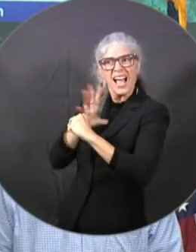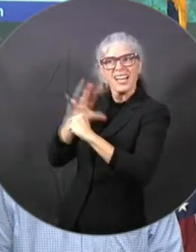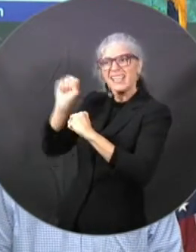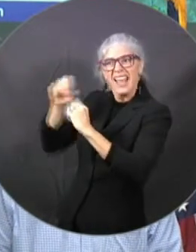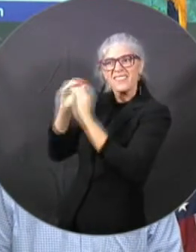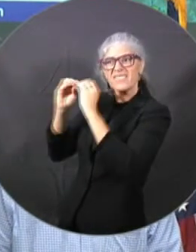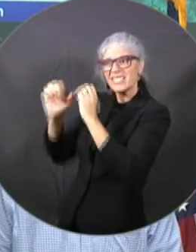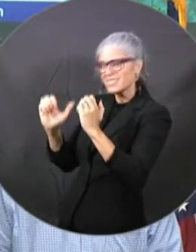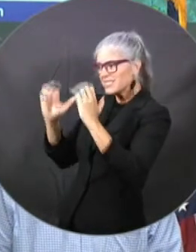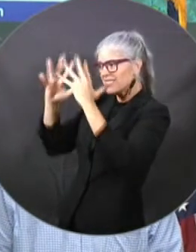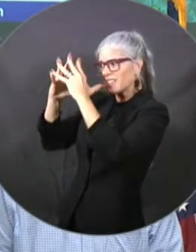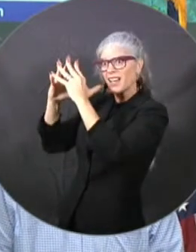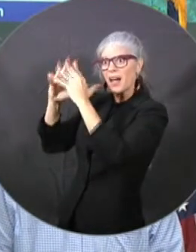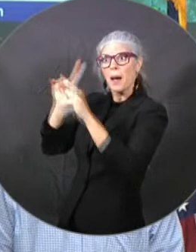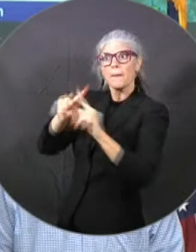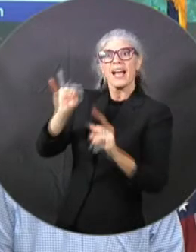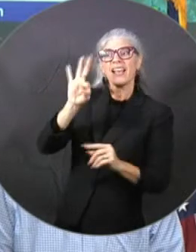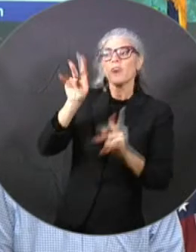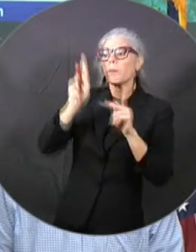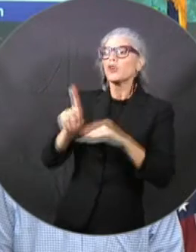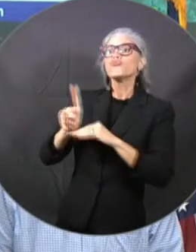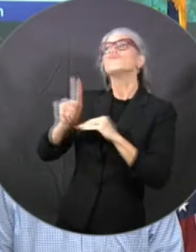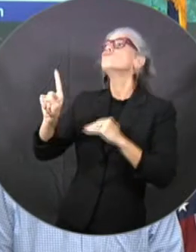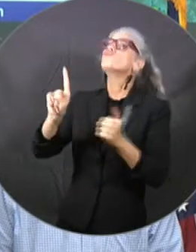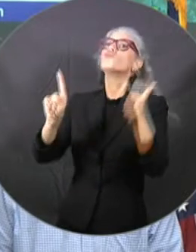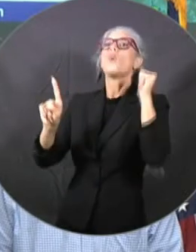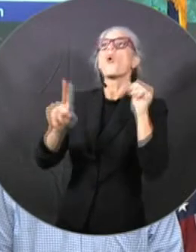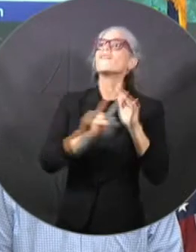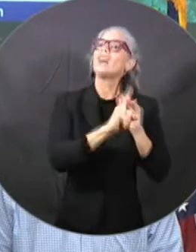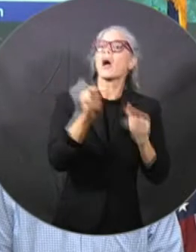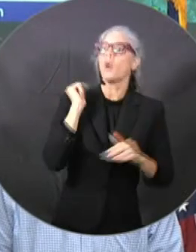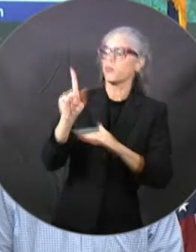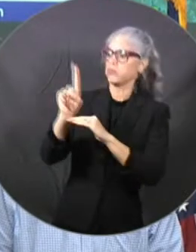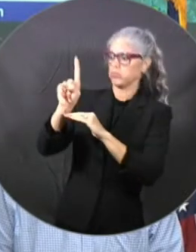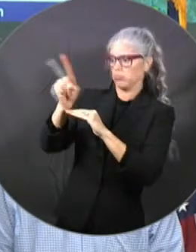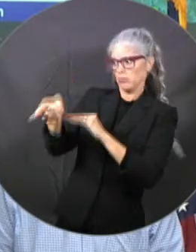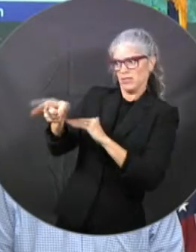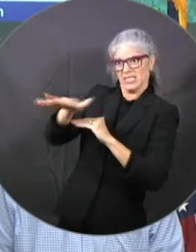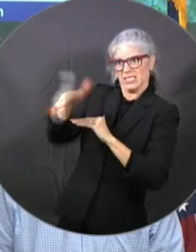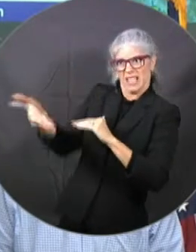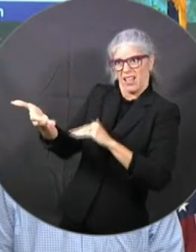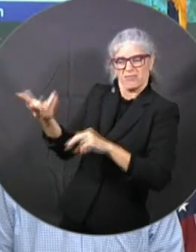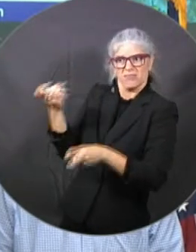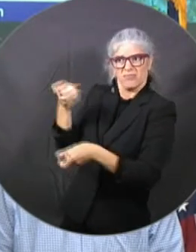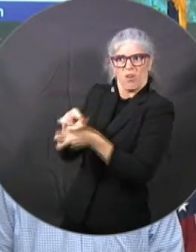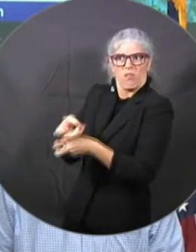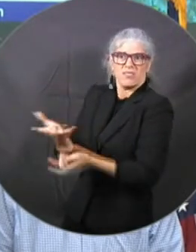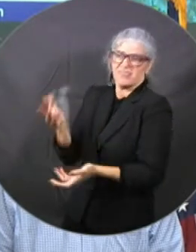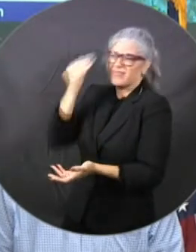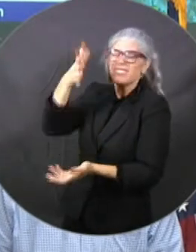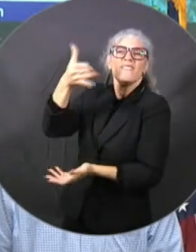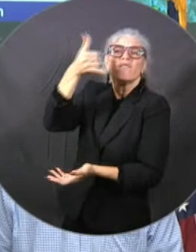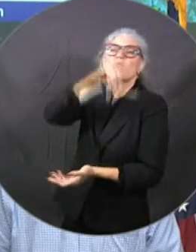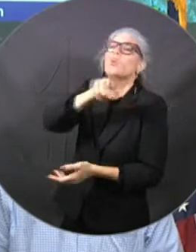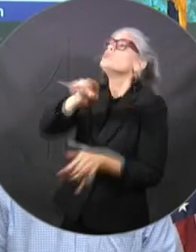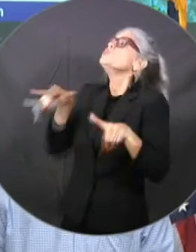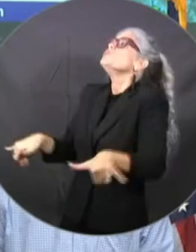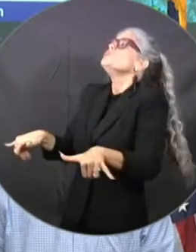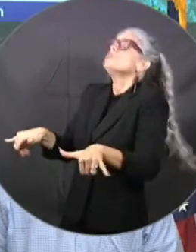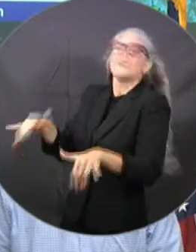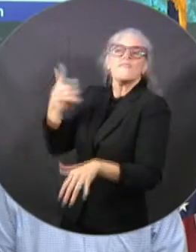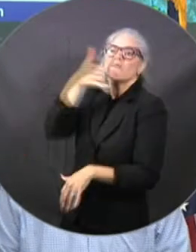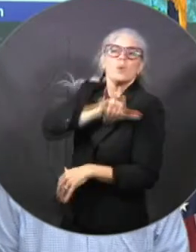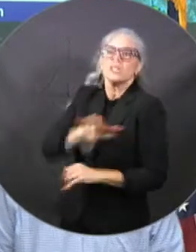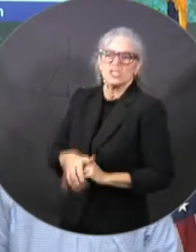and and does battle with mother nature, this is not something that you want to do battle with. I mean, are there